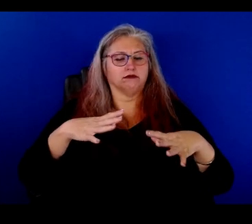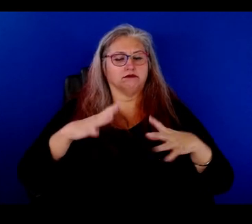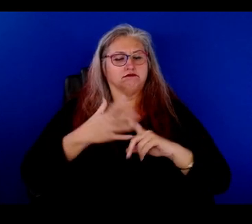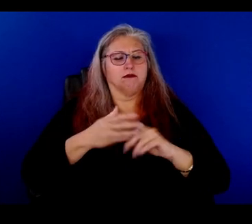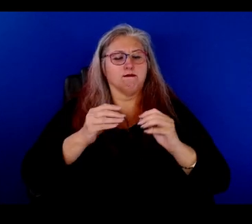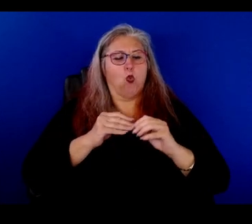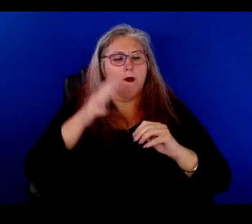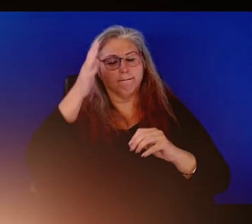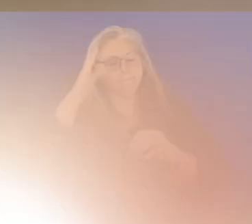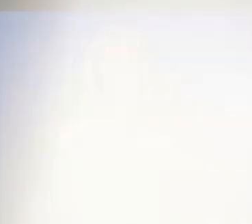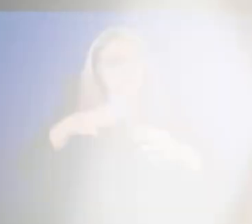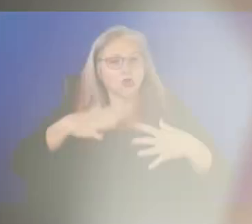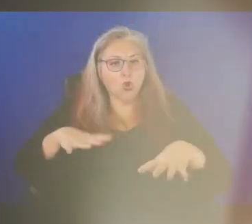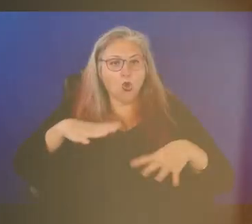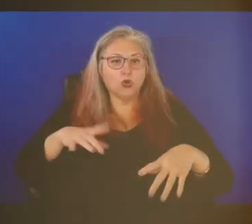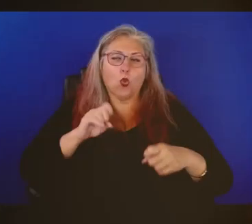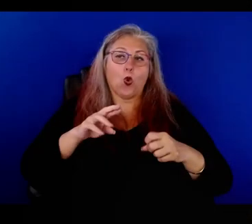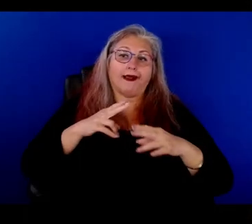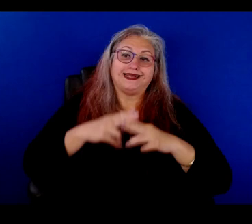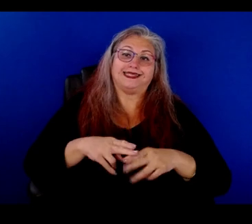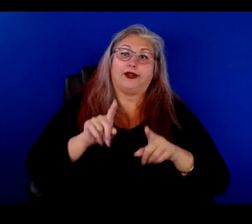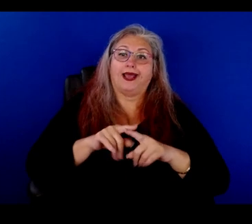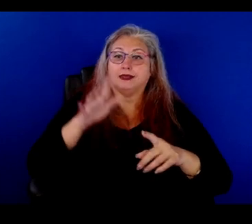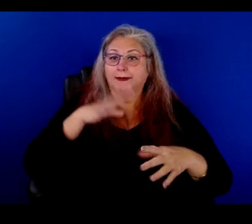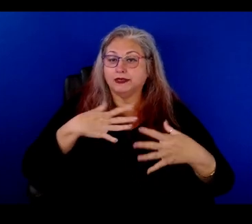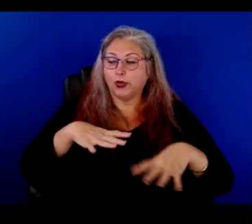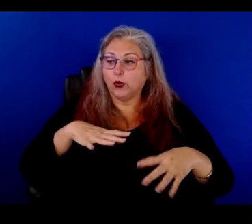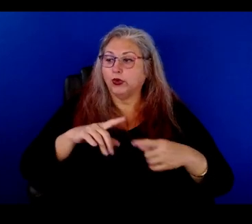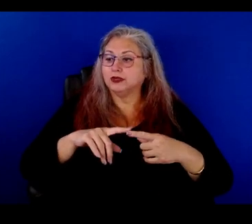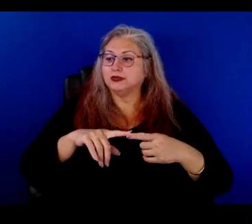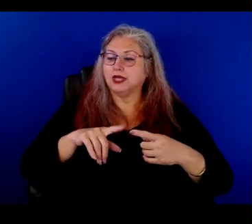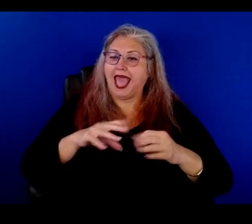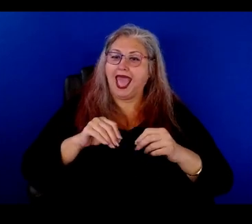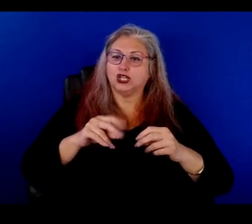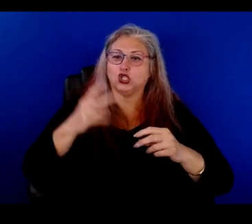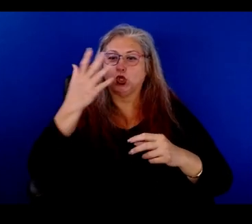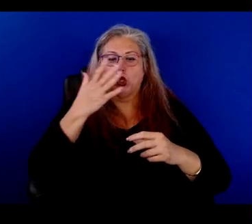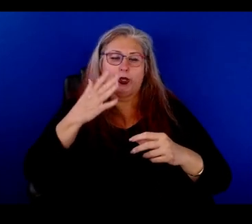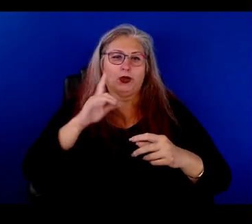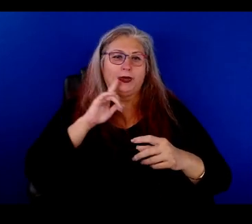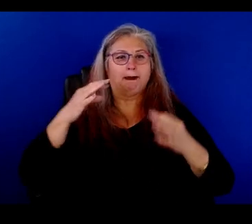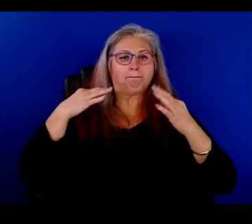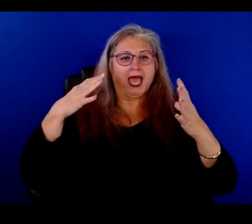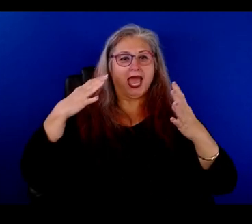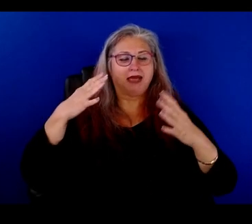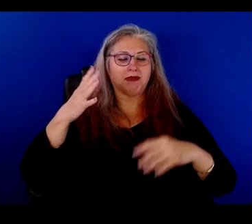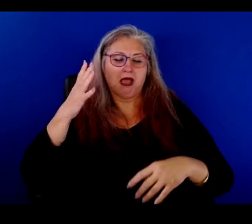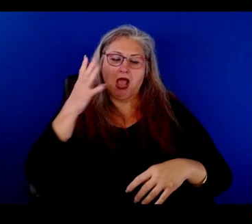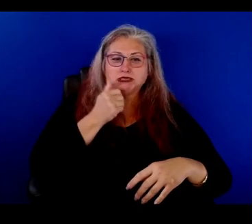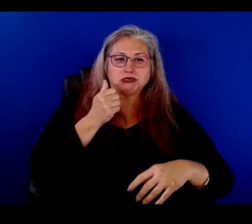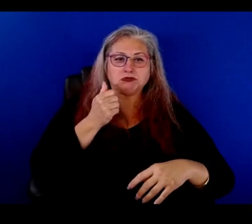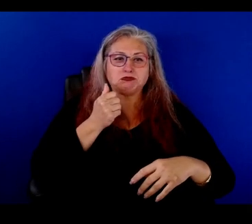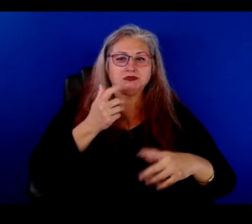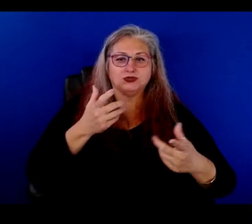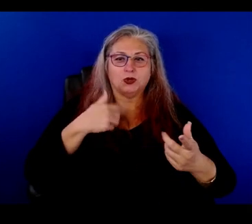you know, men's clothes were considered men's clothes. Um, and just looking all dapper and handsome and stuff. And I imagine